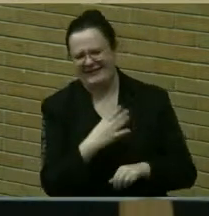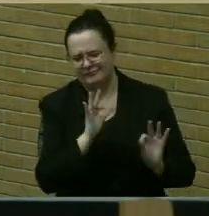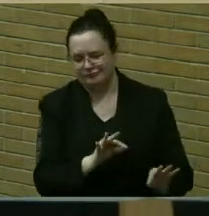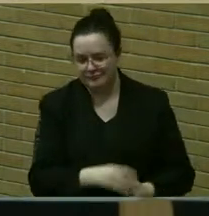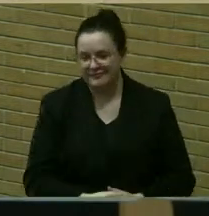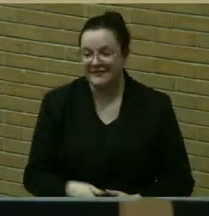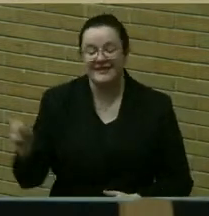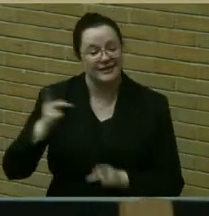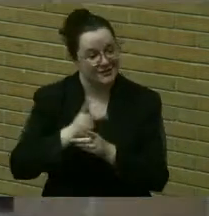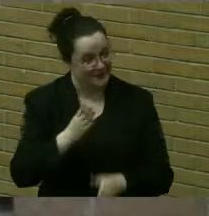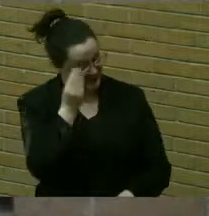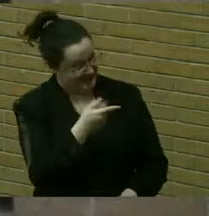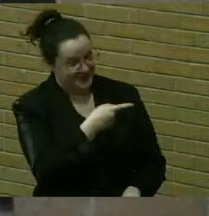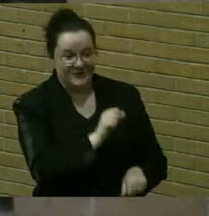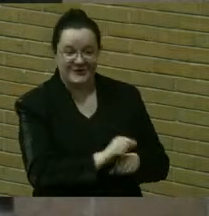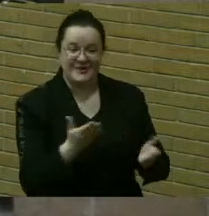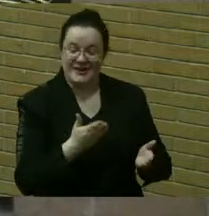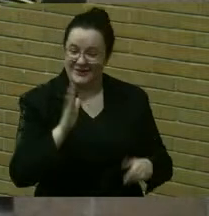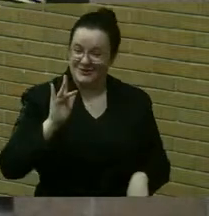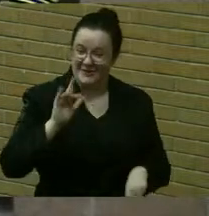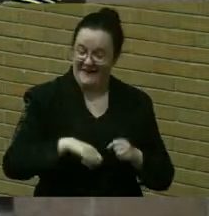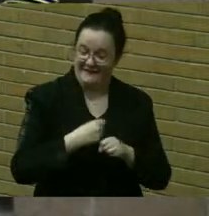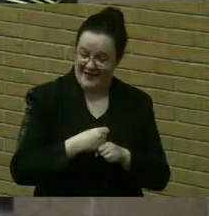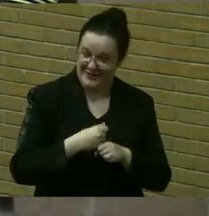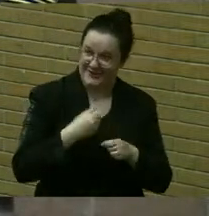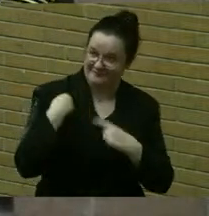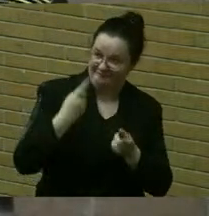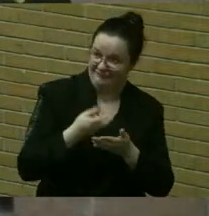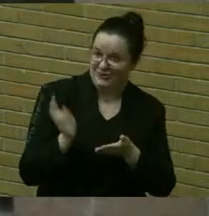just about two weeks ago. Excellent.